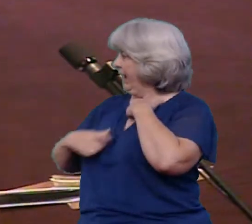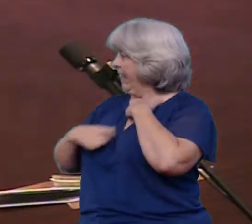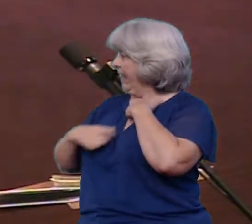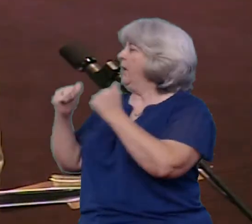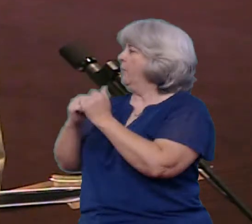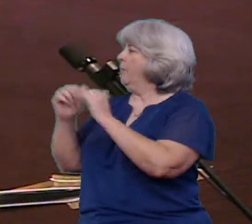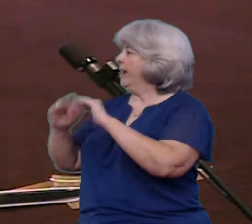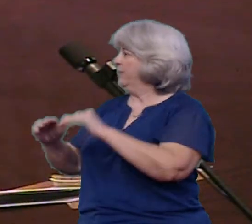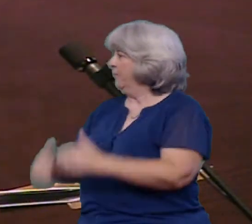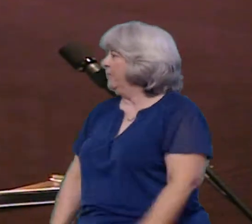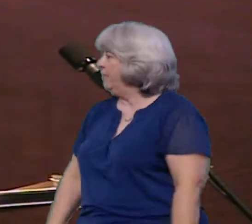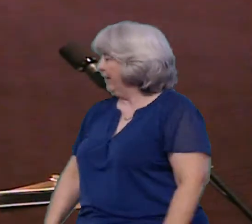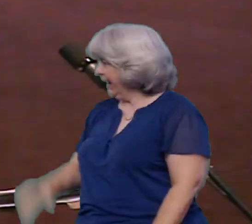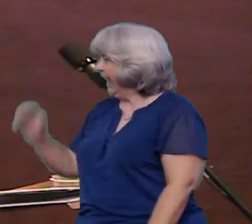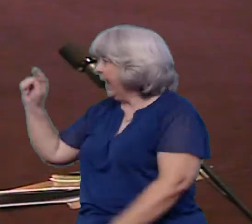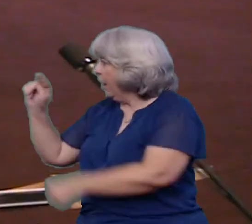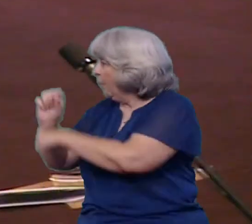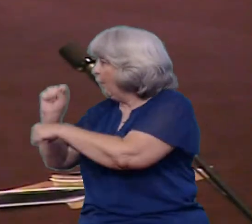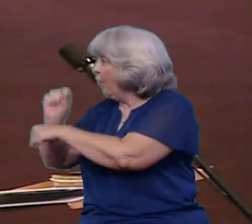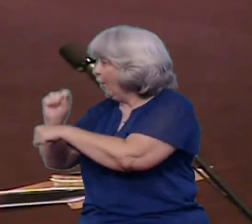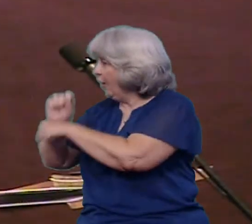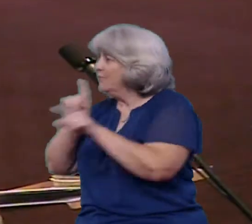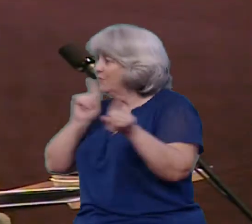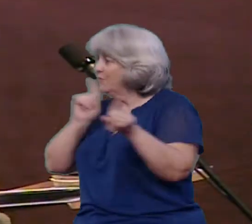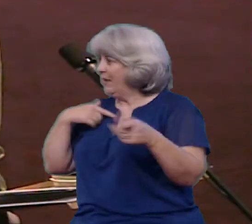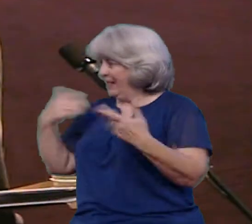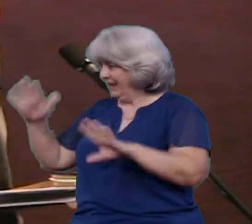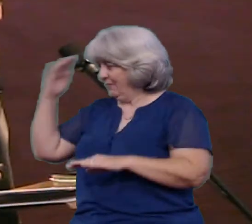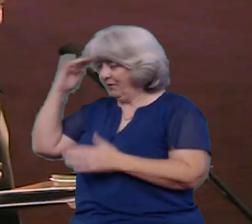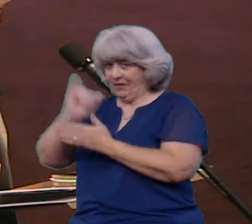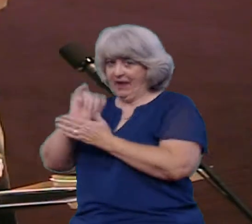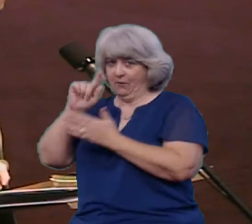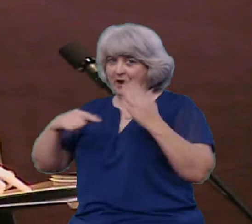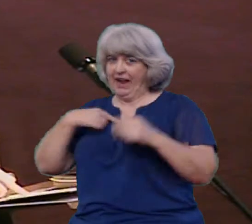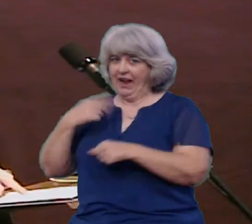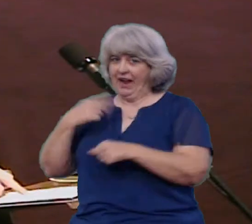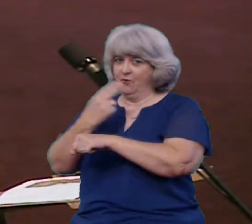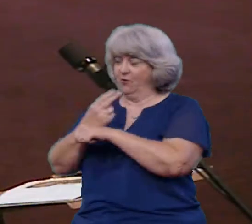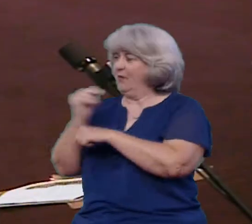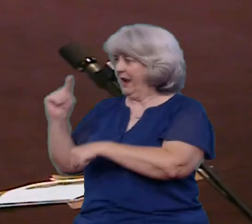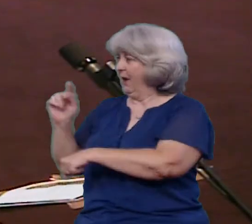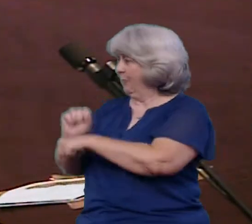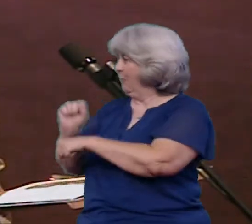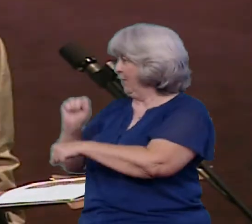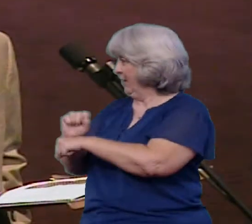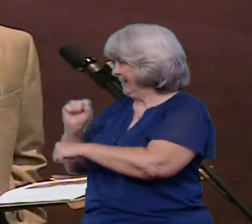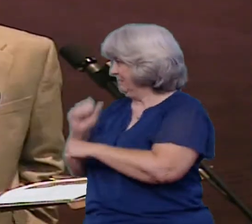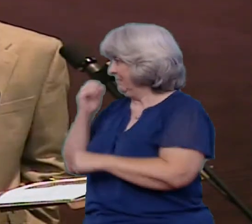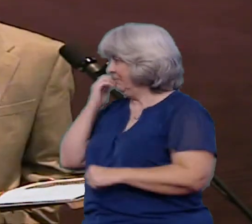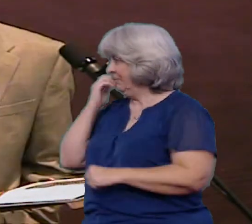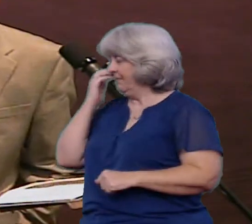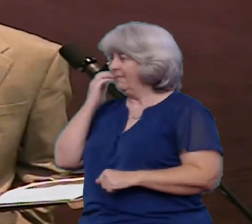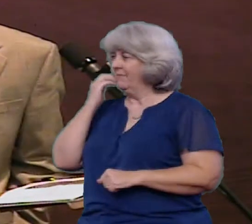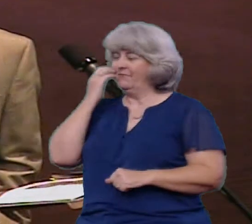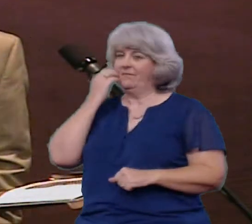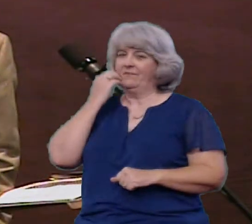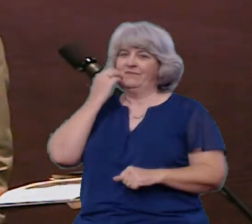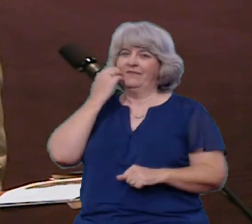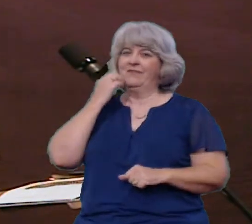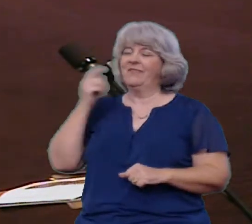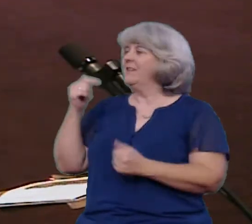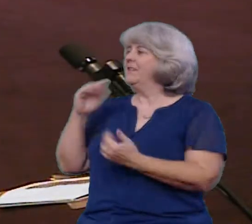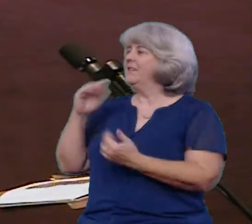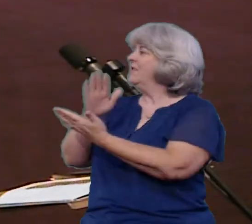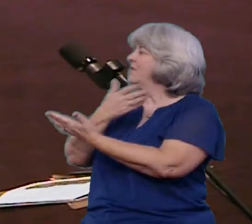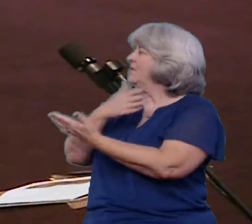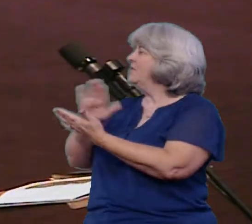So when I go to work This is what I look like Just so you You have a picture The Kenny Chesney song a few years ago No shoes,